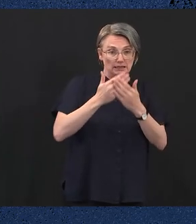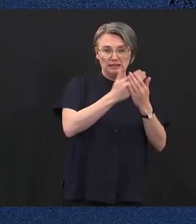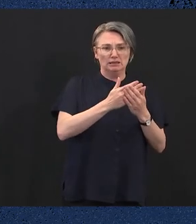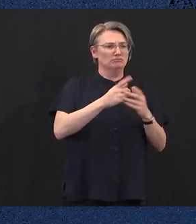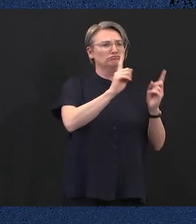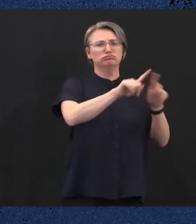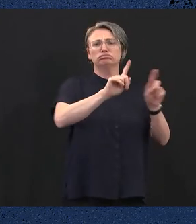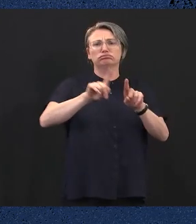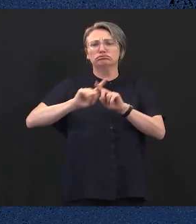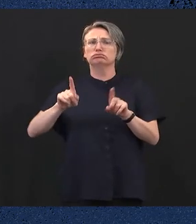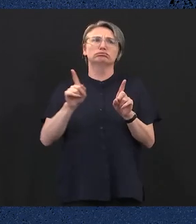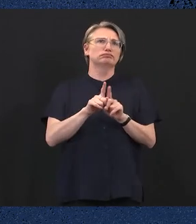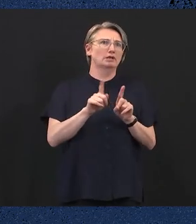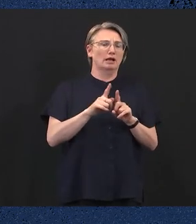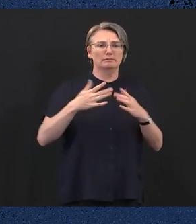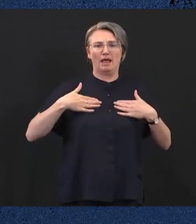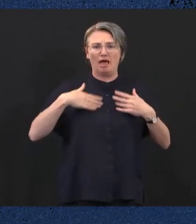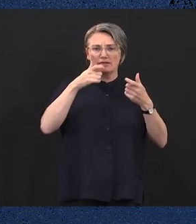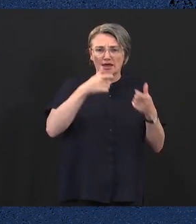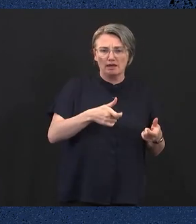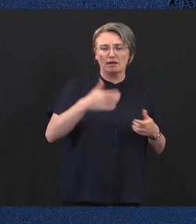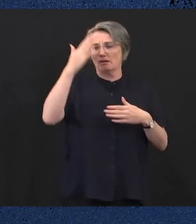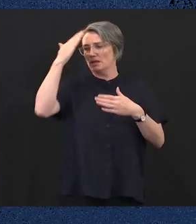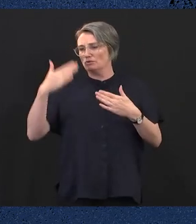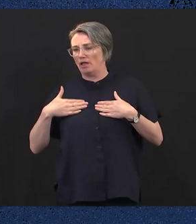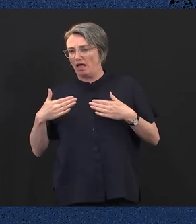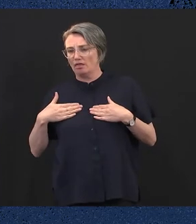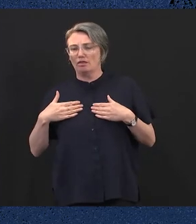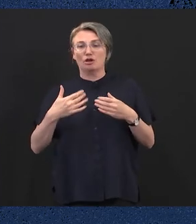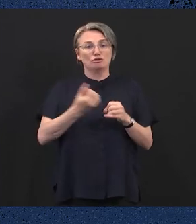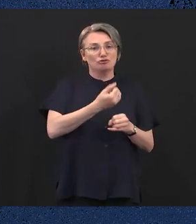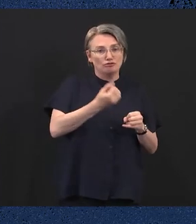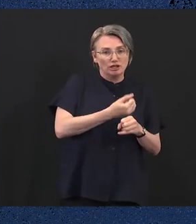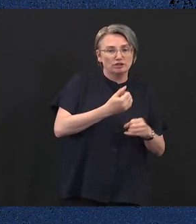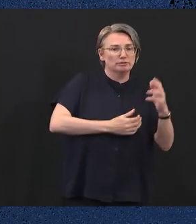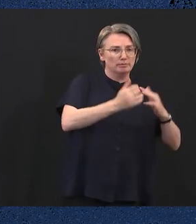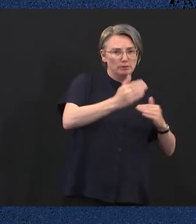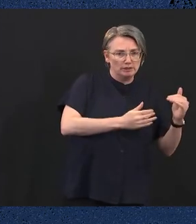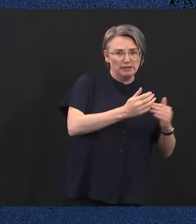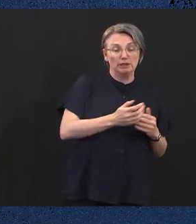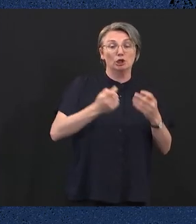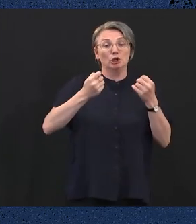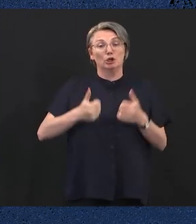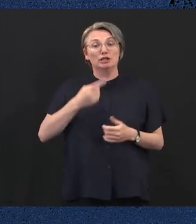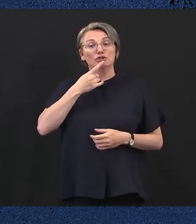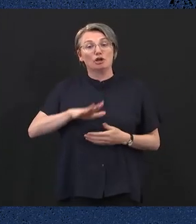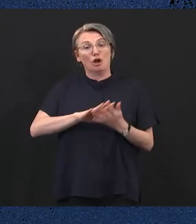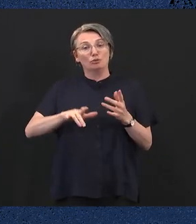-demand jobs like health care, mental health, construction, early childhood and hospitality.